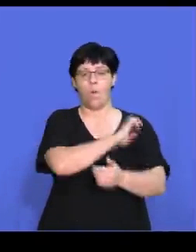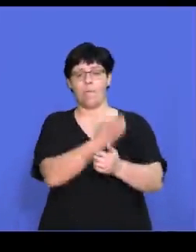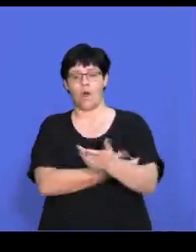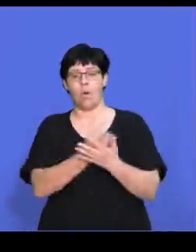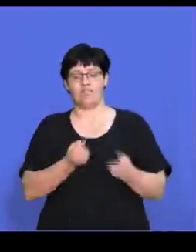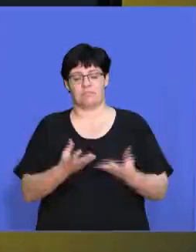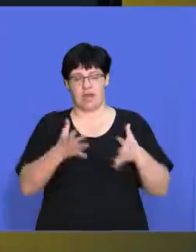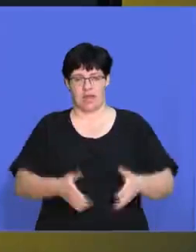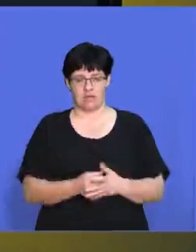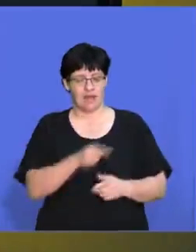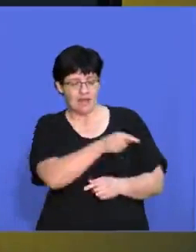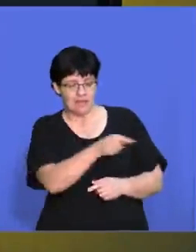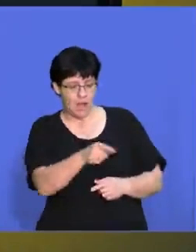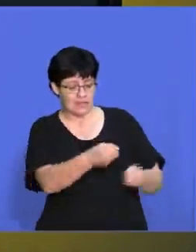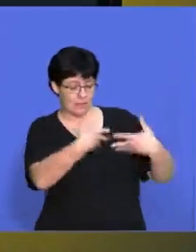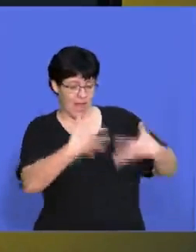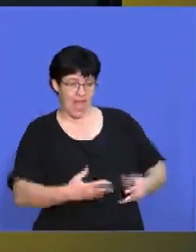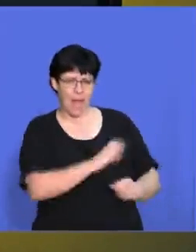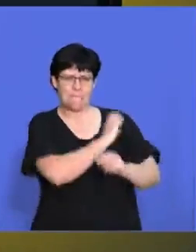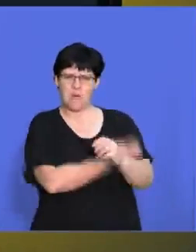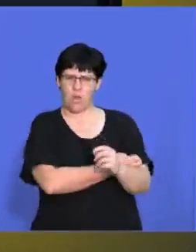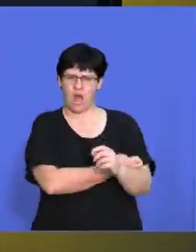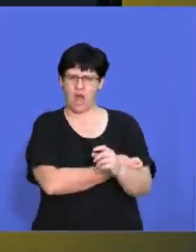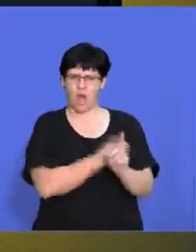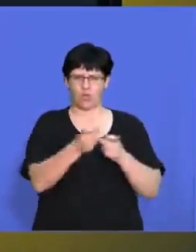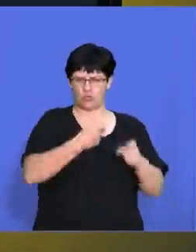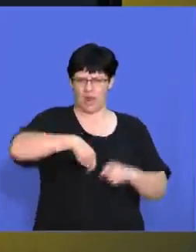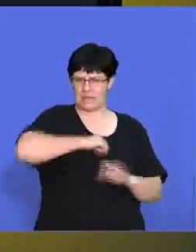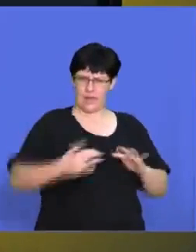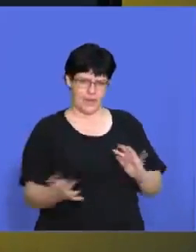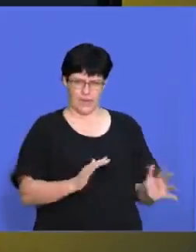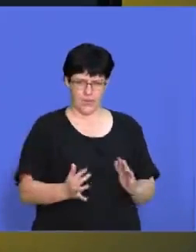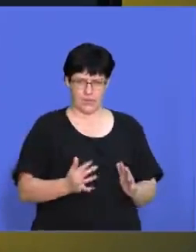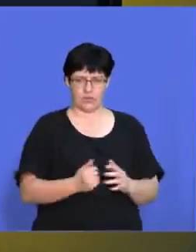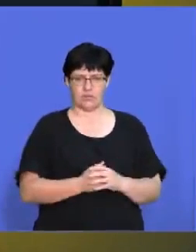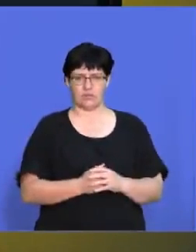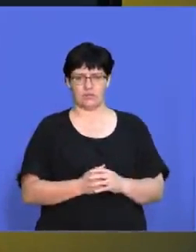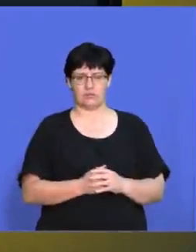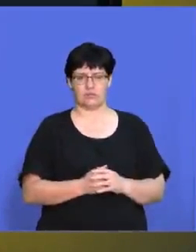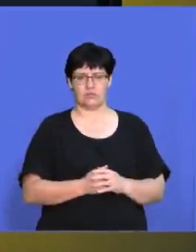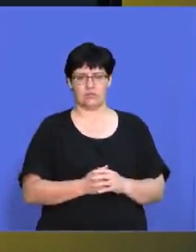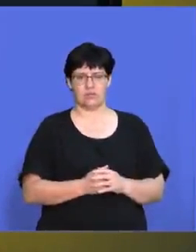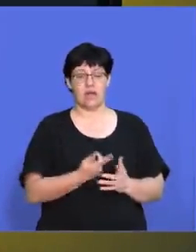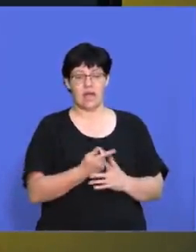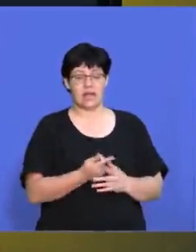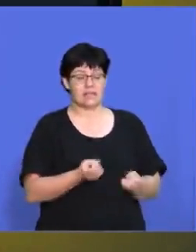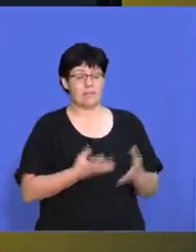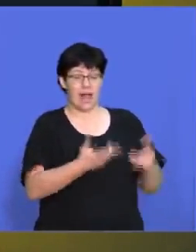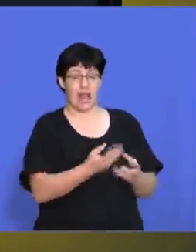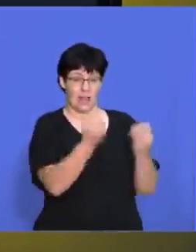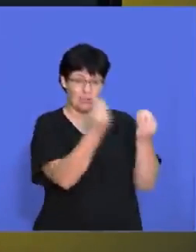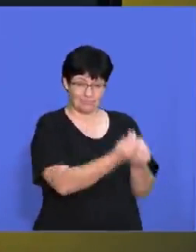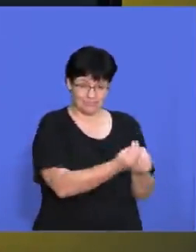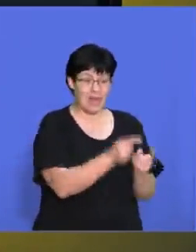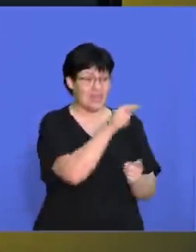power do our suppliers have over us? Remember, the rarer the supplier, the more power that